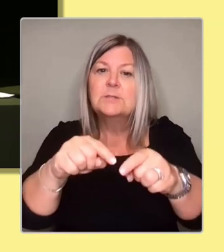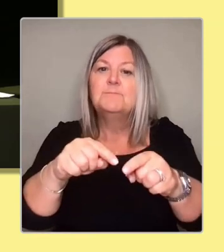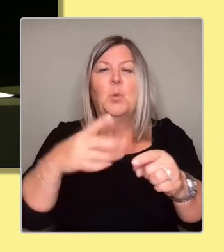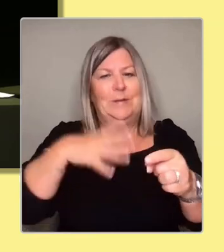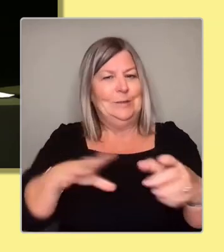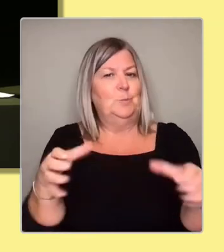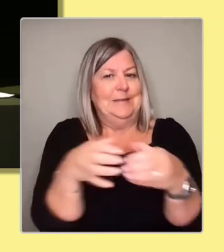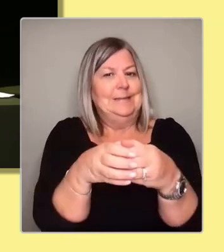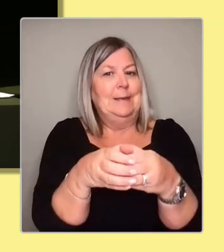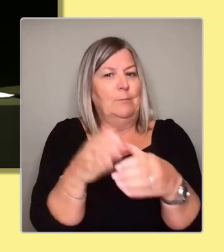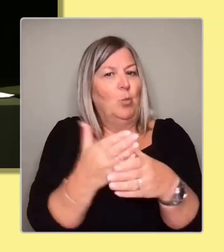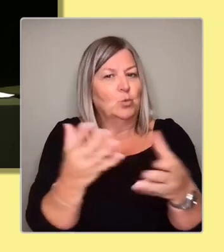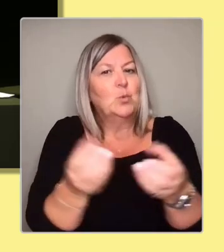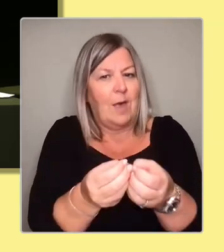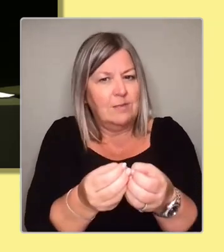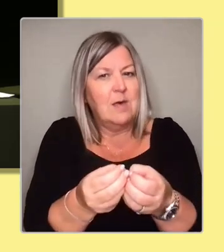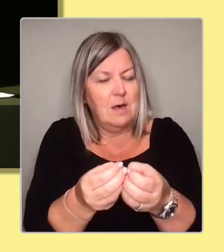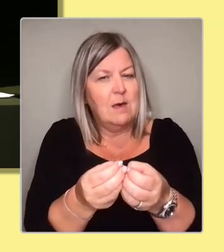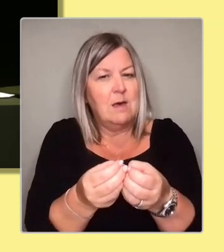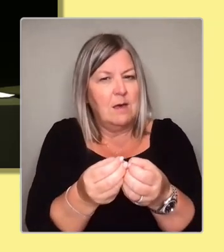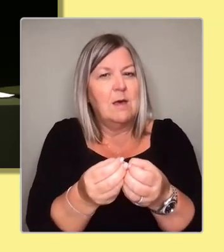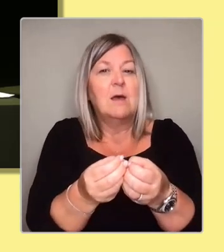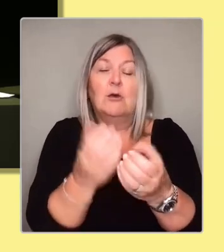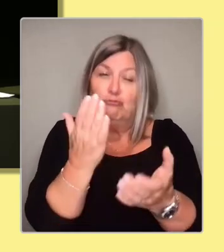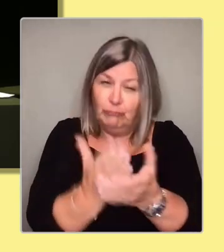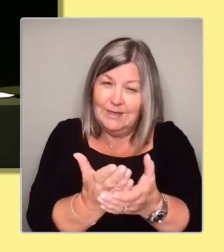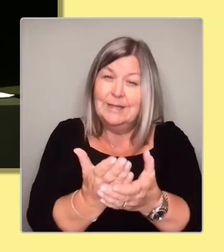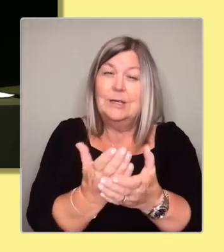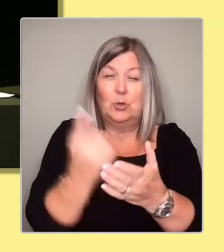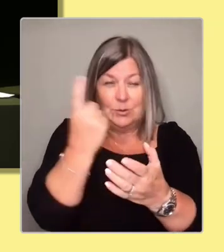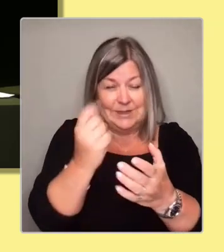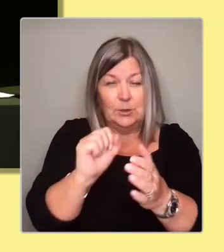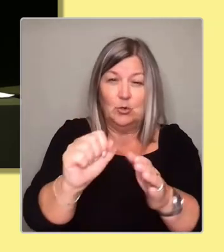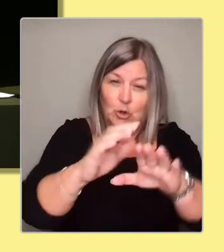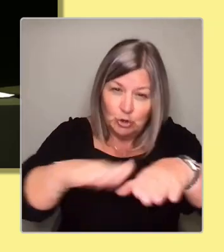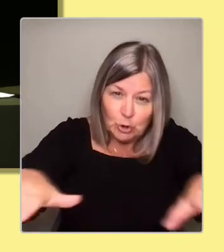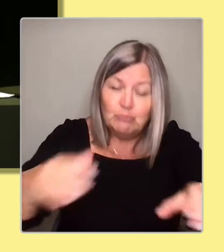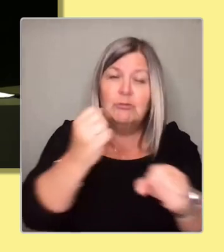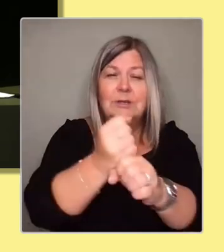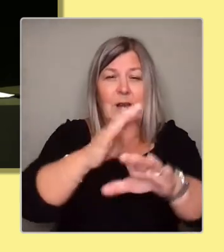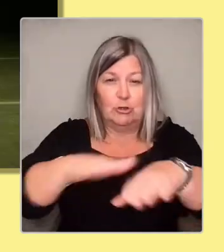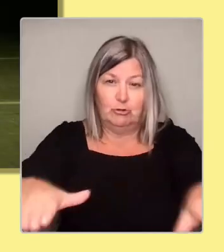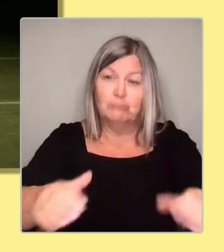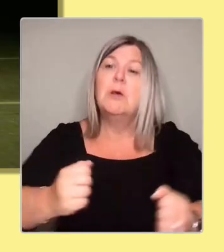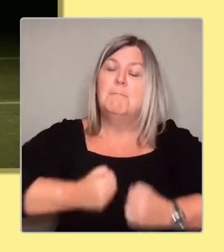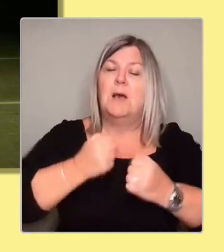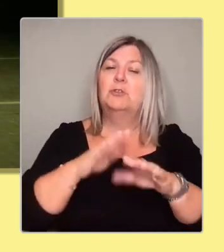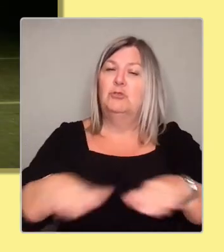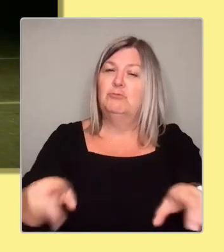the sake of your children, your grandchildren, and my children as well. Thanks for having us.